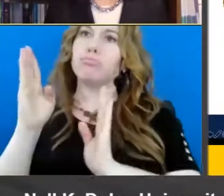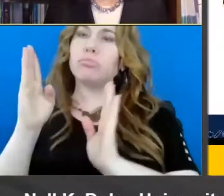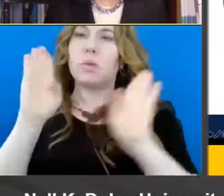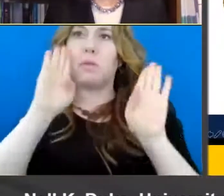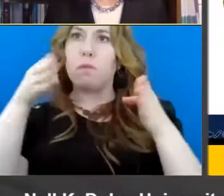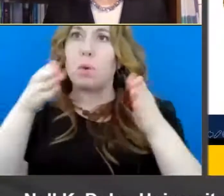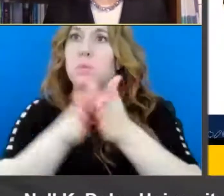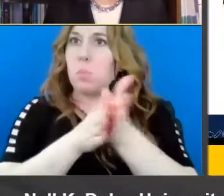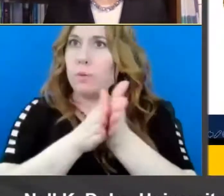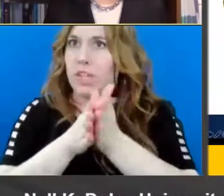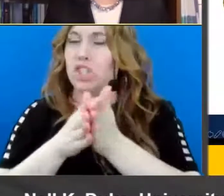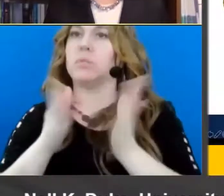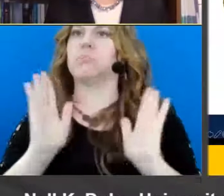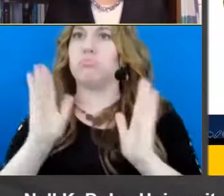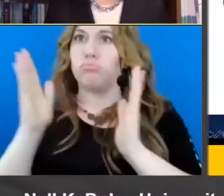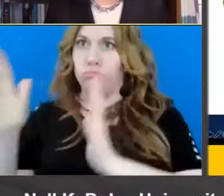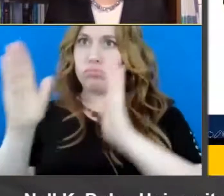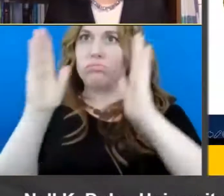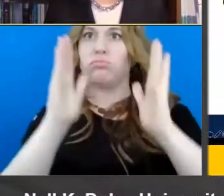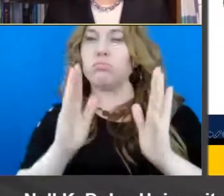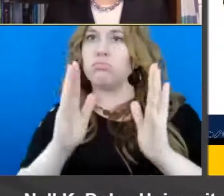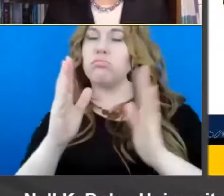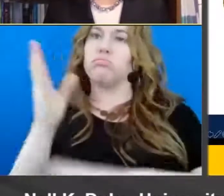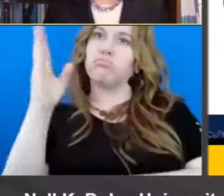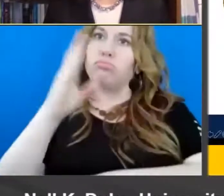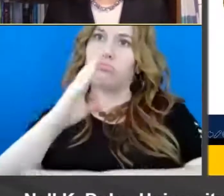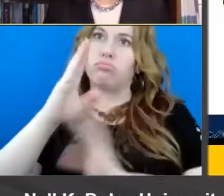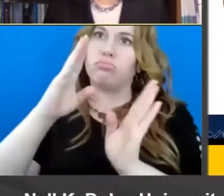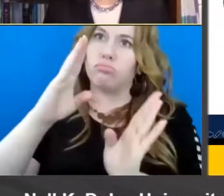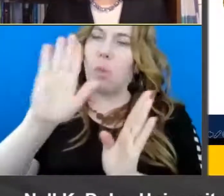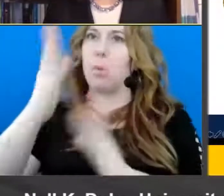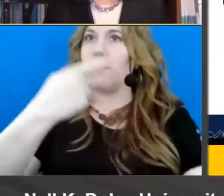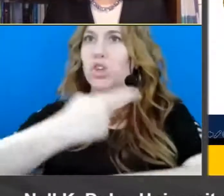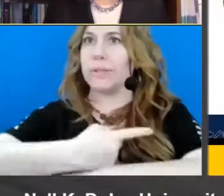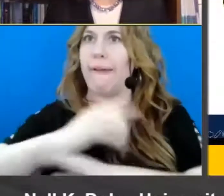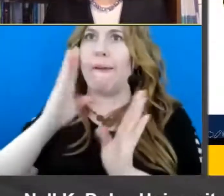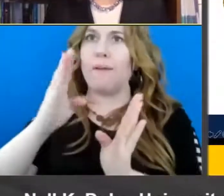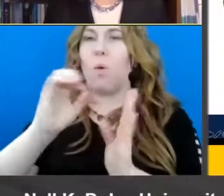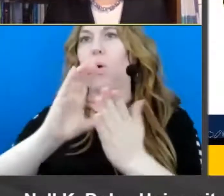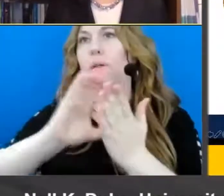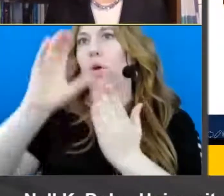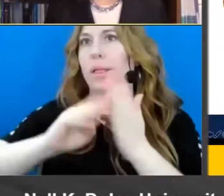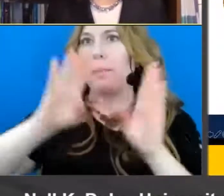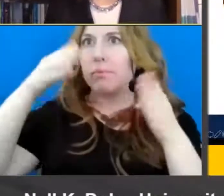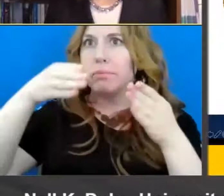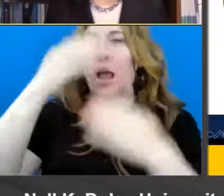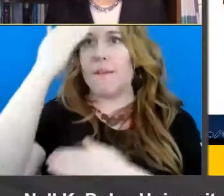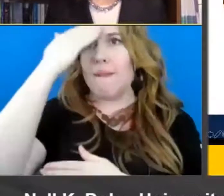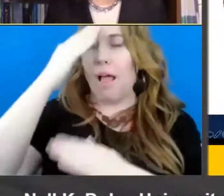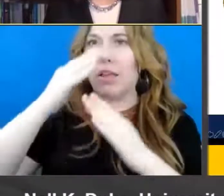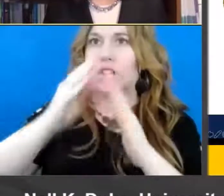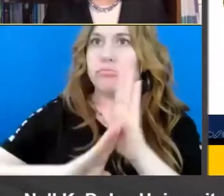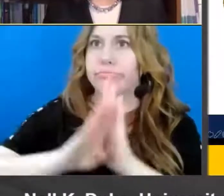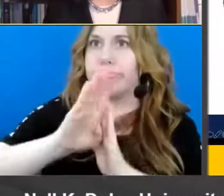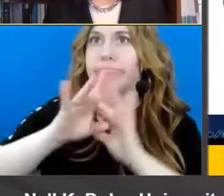for your motivation and then there's a totally separate you know part of your day or emphasis in your curriculum on knowledge building and then a totally separate part of your day